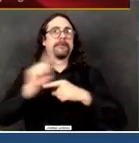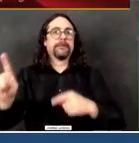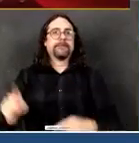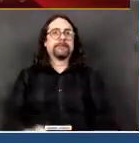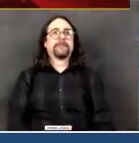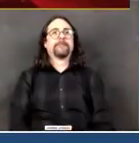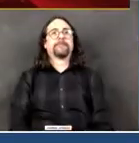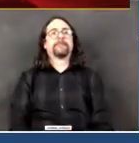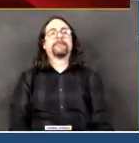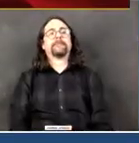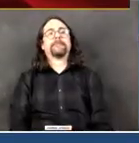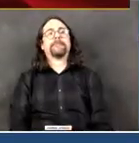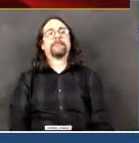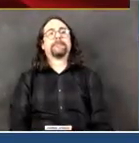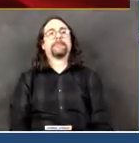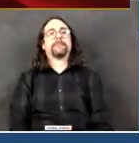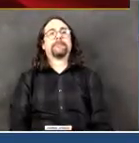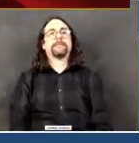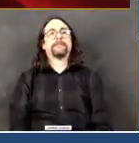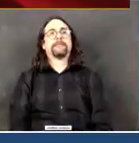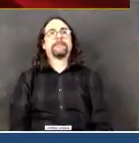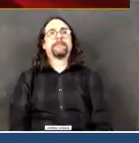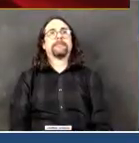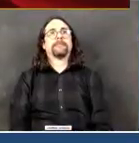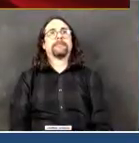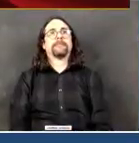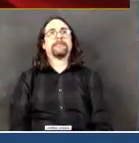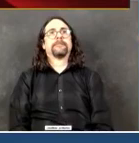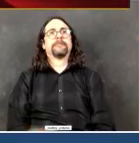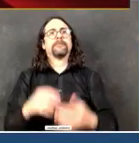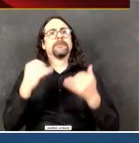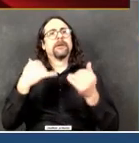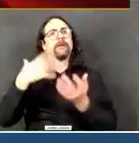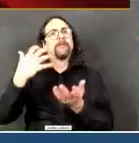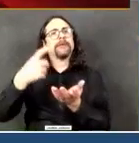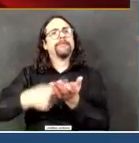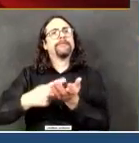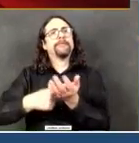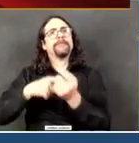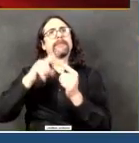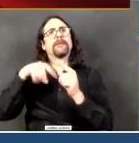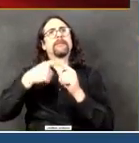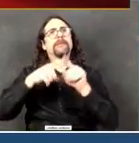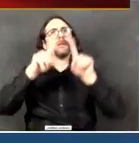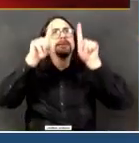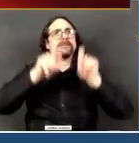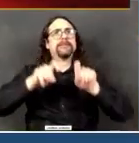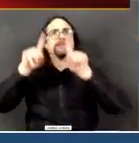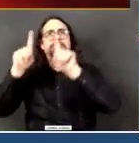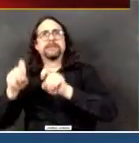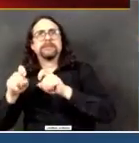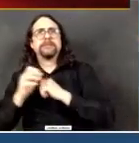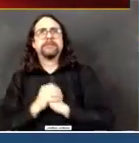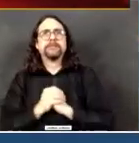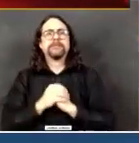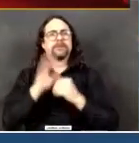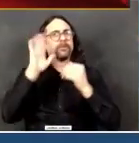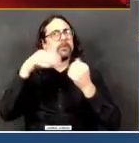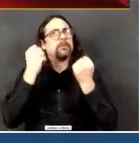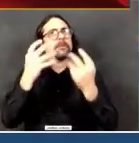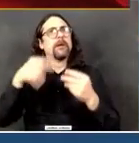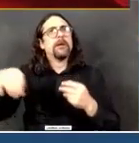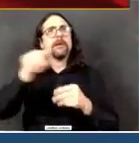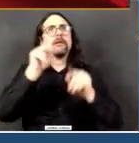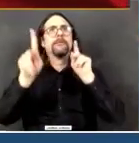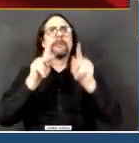Now, let me talk to you about testing. It's an area where there's so much concern, obviously, and I just want to remind everyone this basic history and these basic